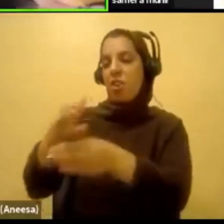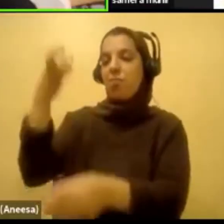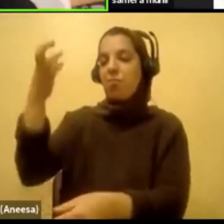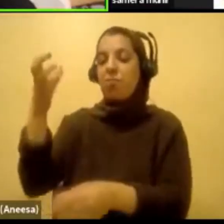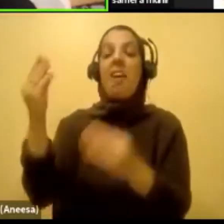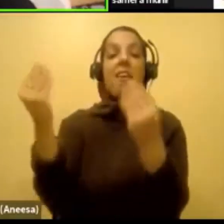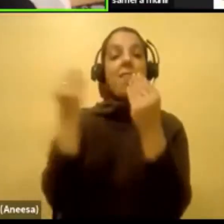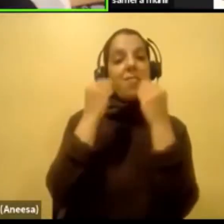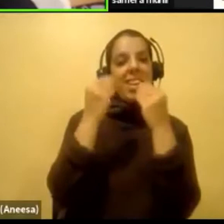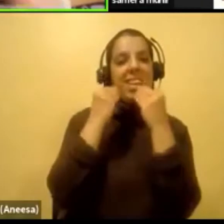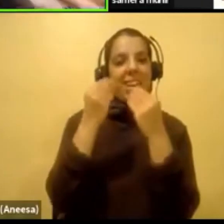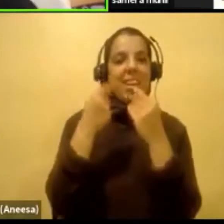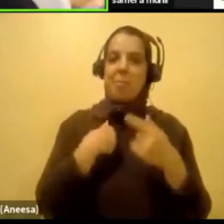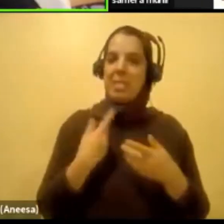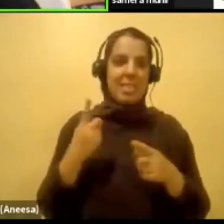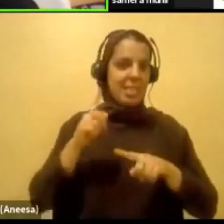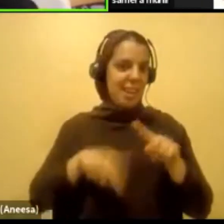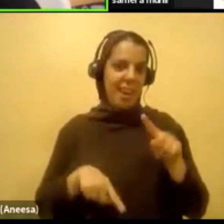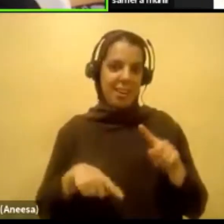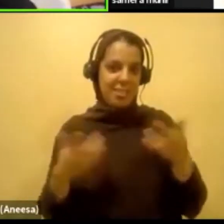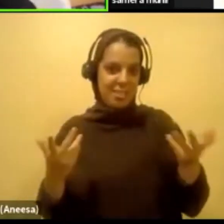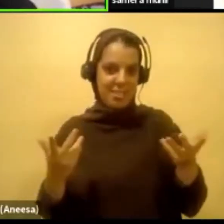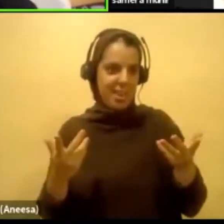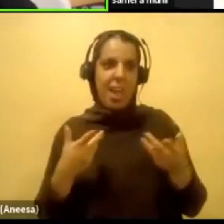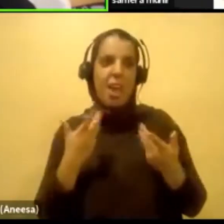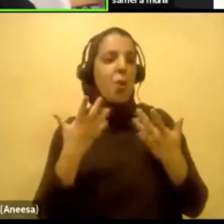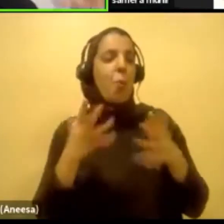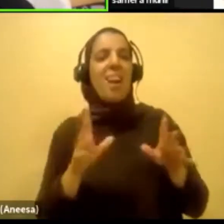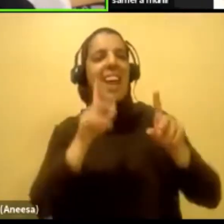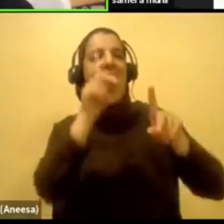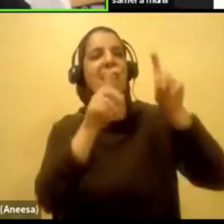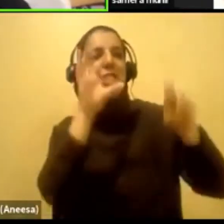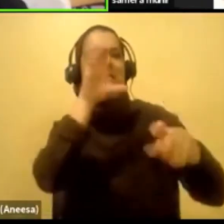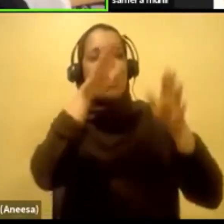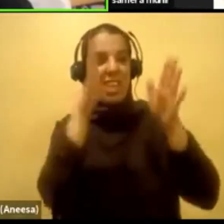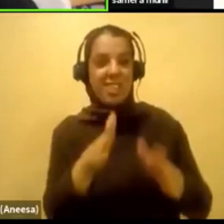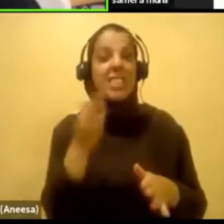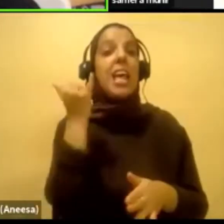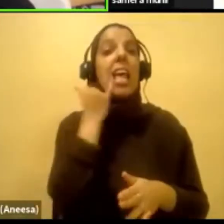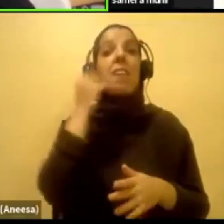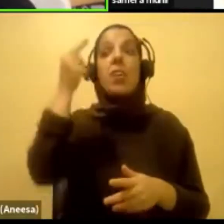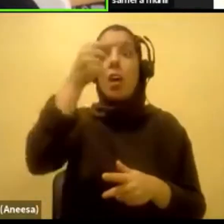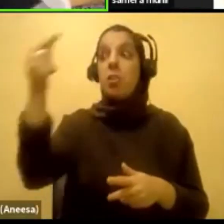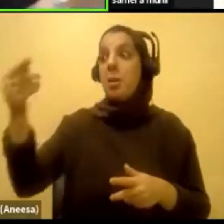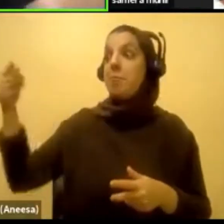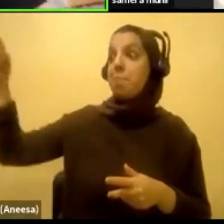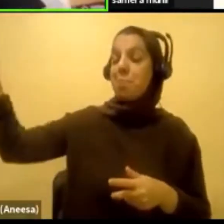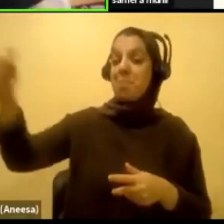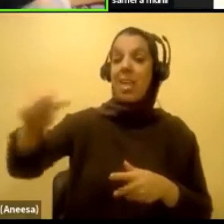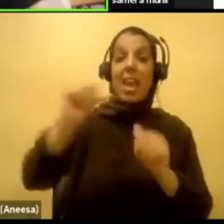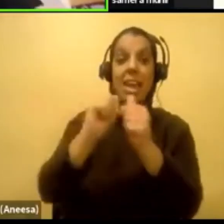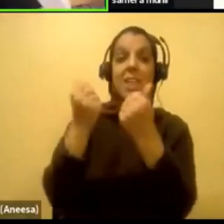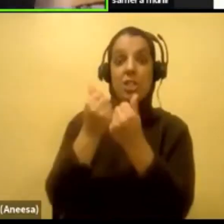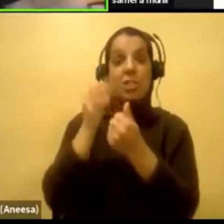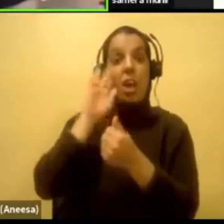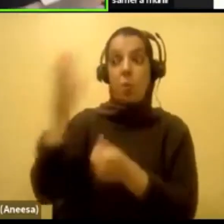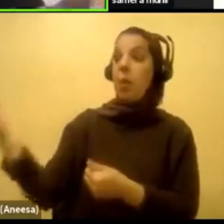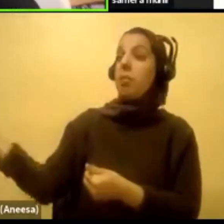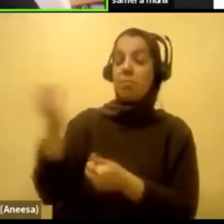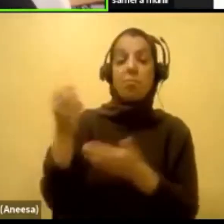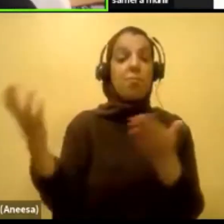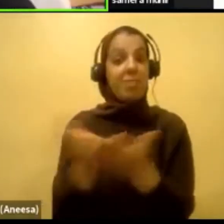anyone could do. But I don't want to ask strangers at my school. If there's an agency, the government pays for, I'm going to use it. Like, hello, it's free. Like,